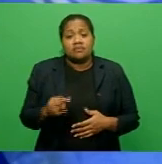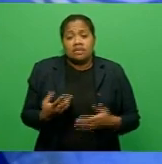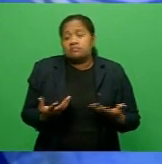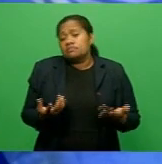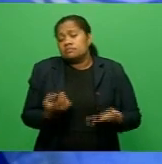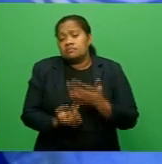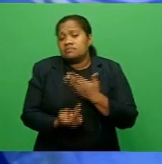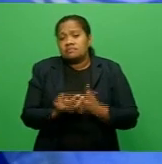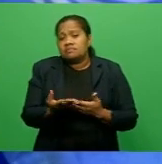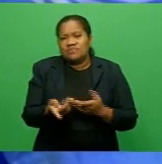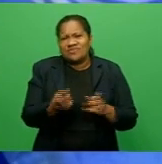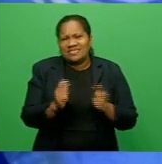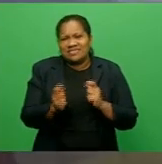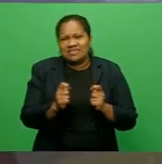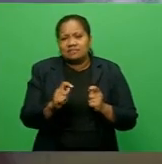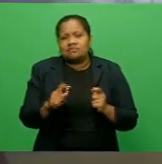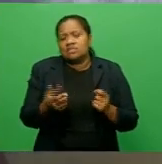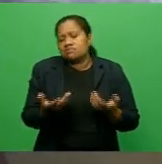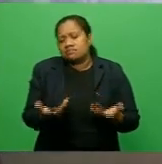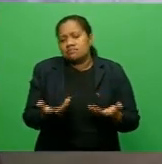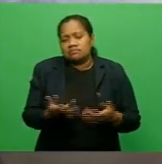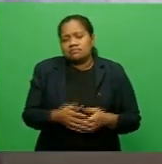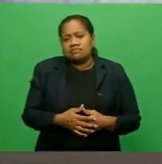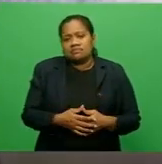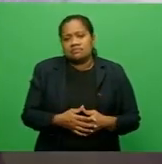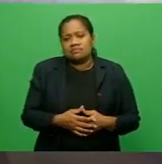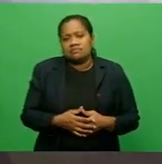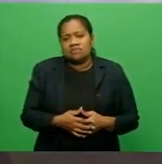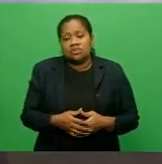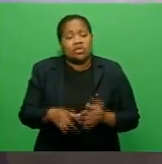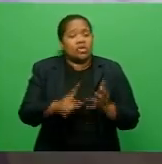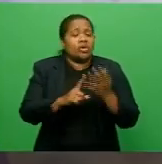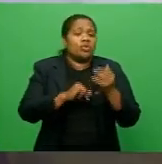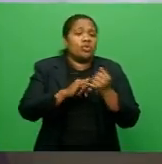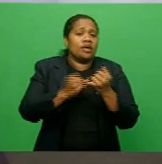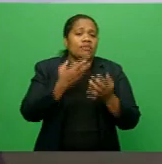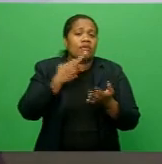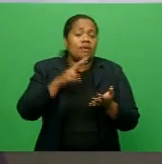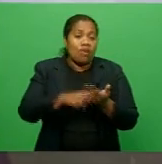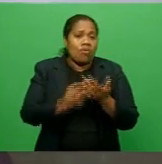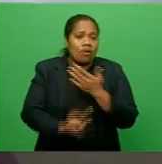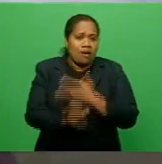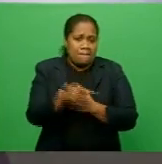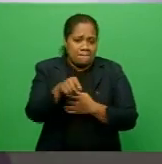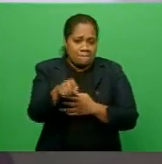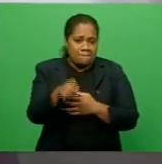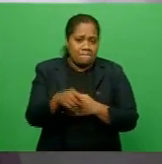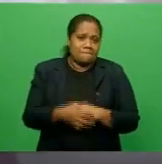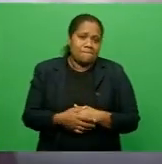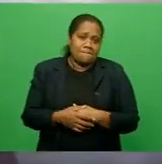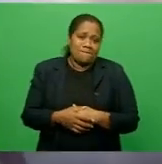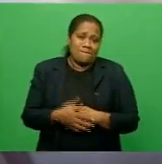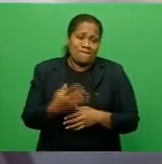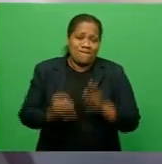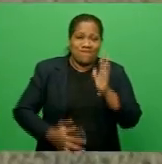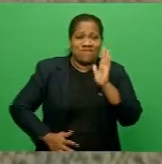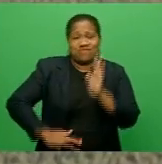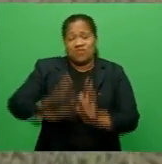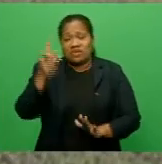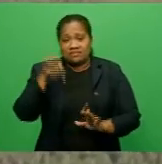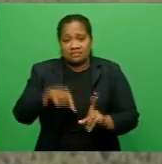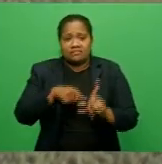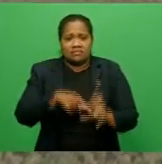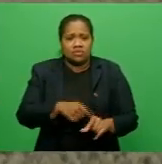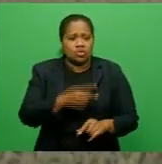this is a moral test. The U.S. report said extreme heat stoked wildfires this year across Australia,